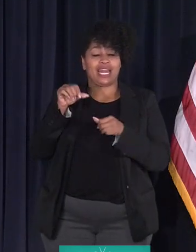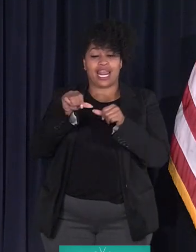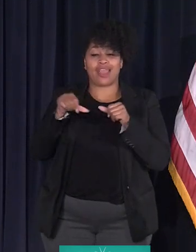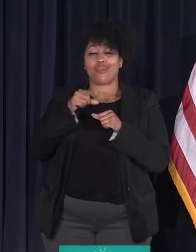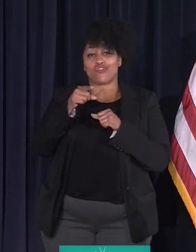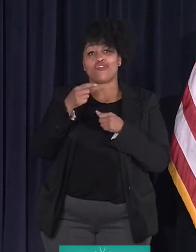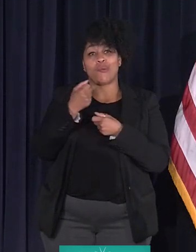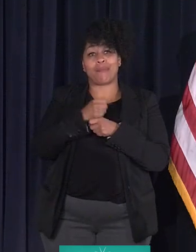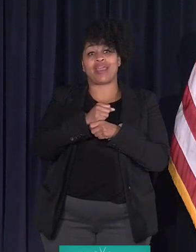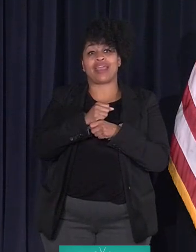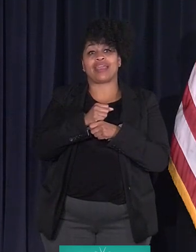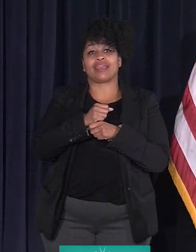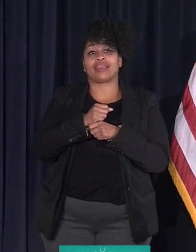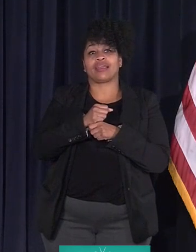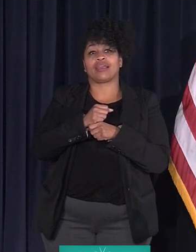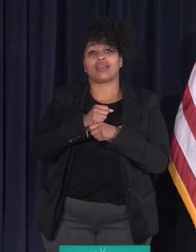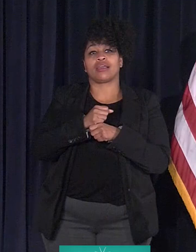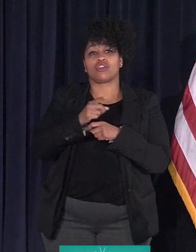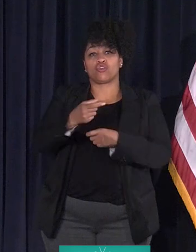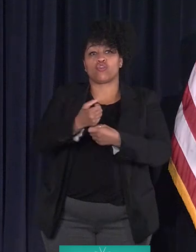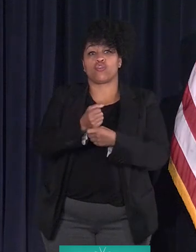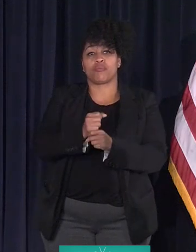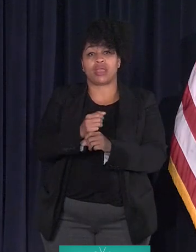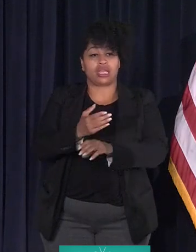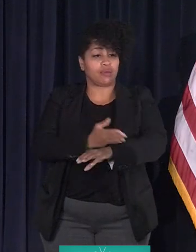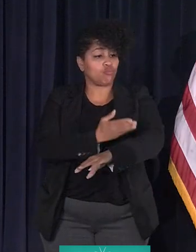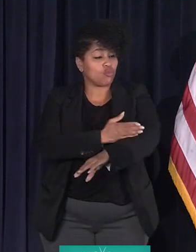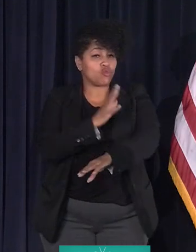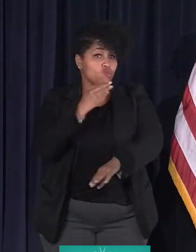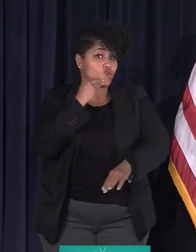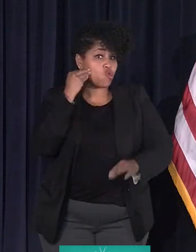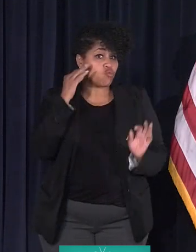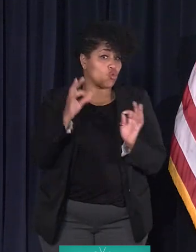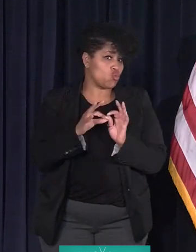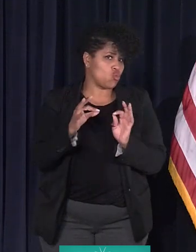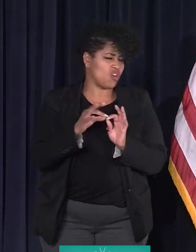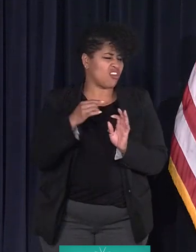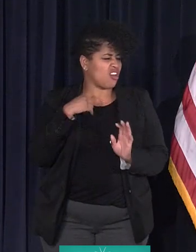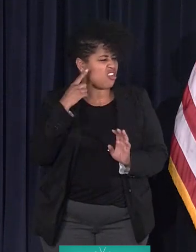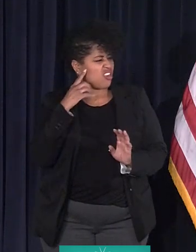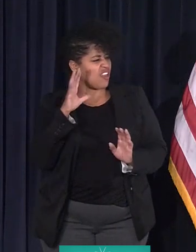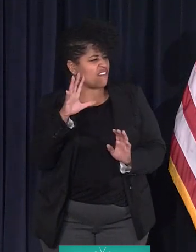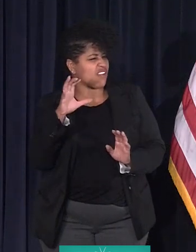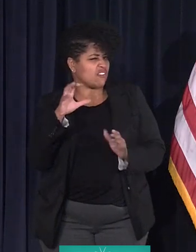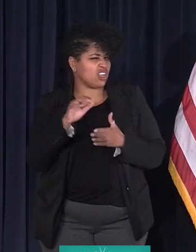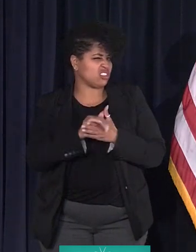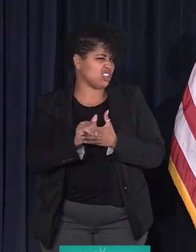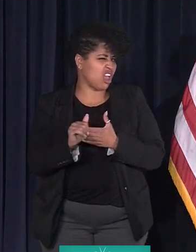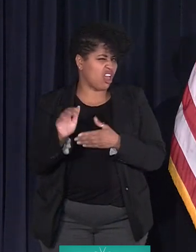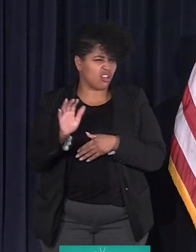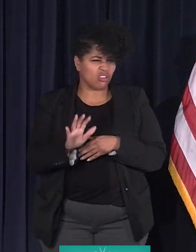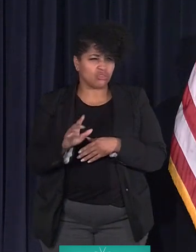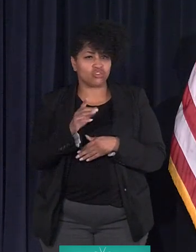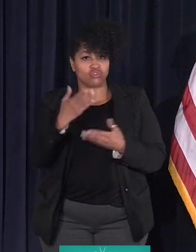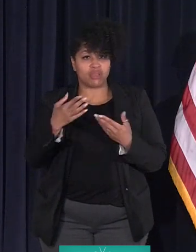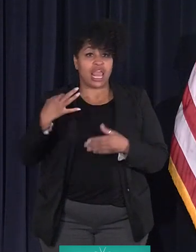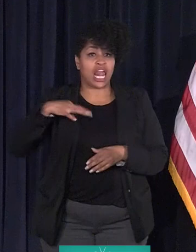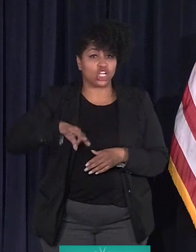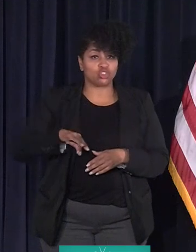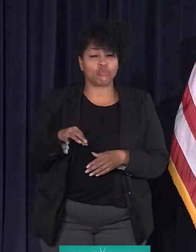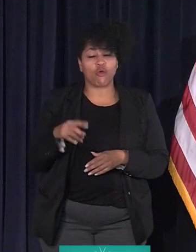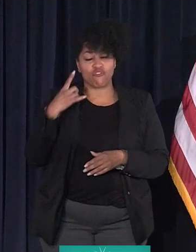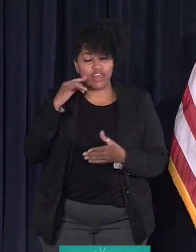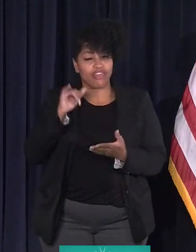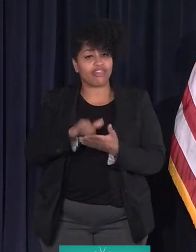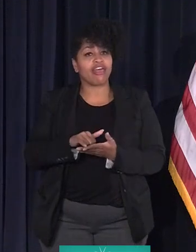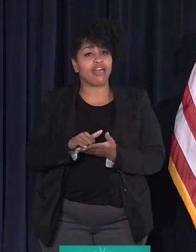an improvement on your house that's worth, I think, about $500, you may be eligible for